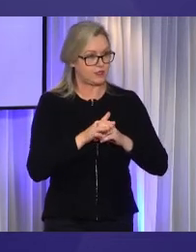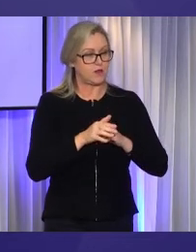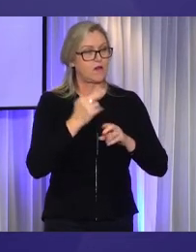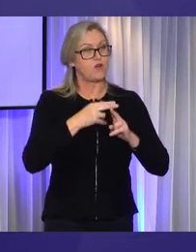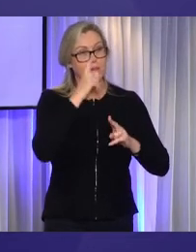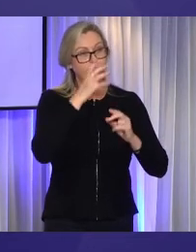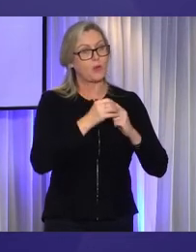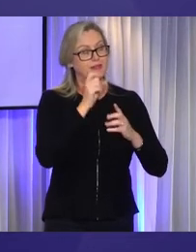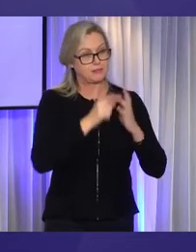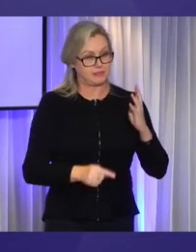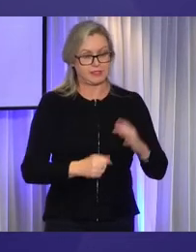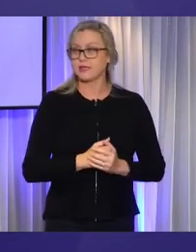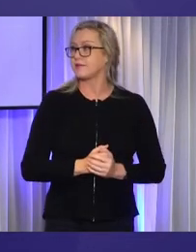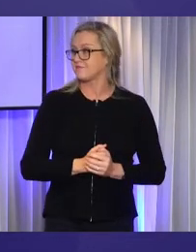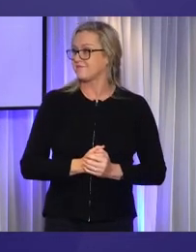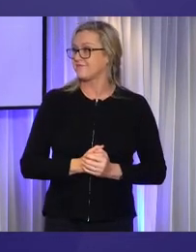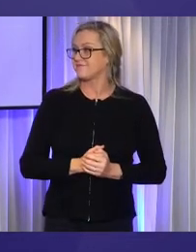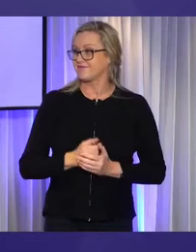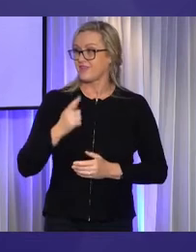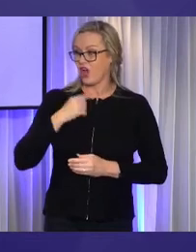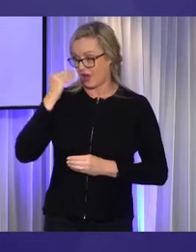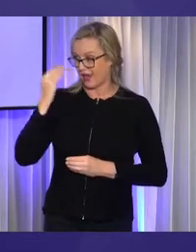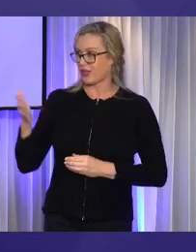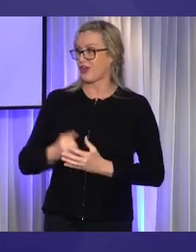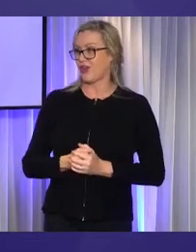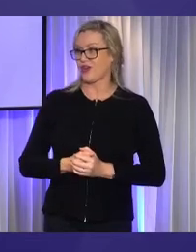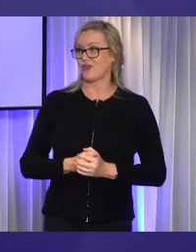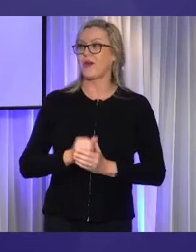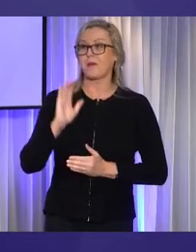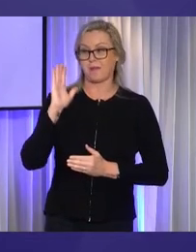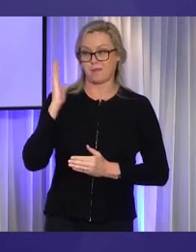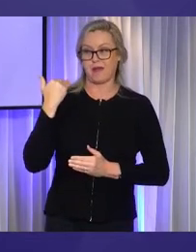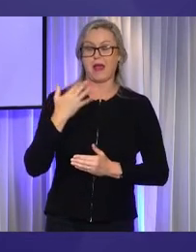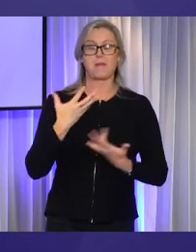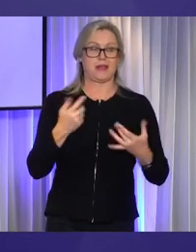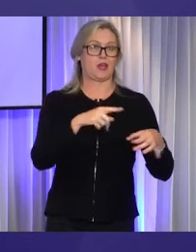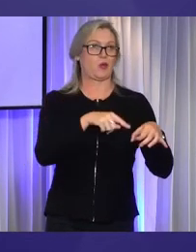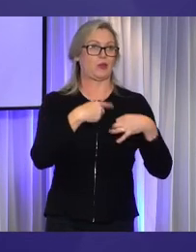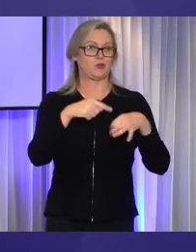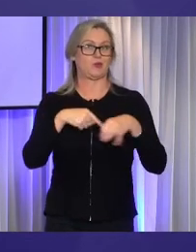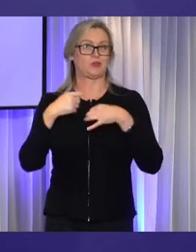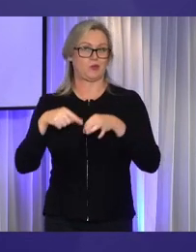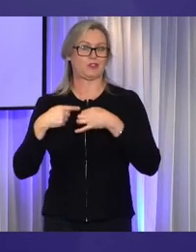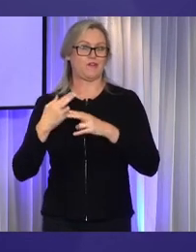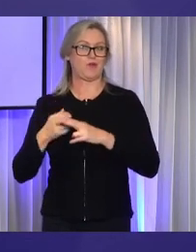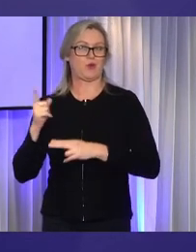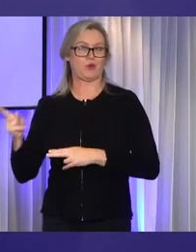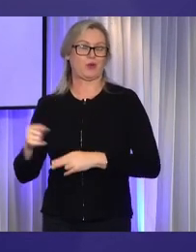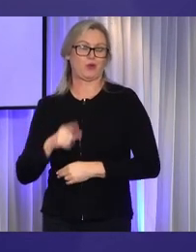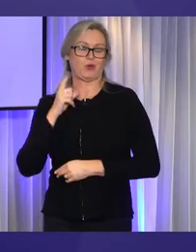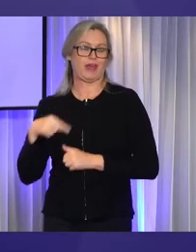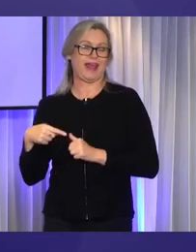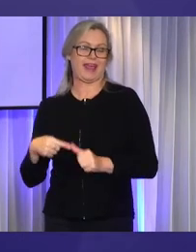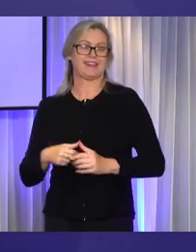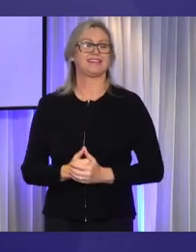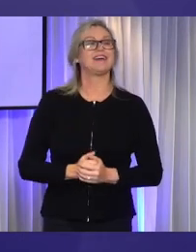disability. And I can tell you, Ben, that there are many questions that have come through Slido that I think would be great for you to answer. He